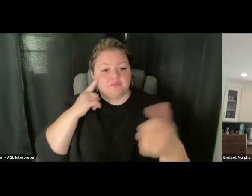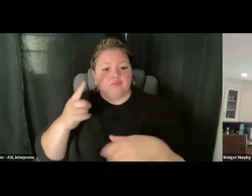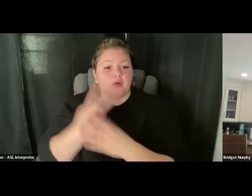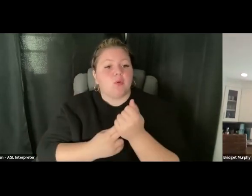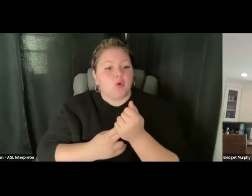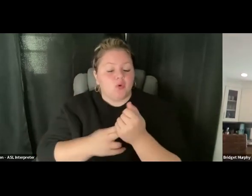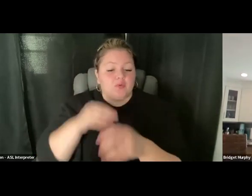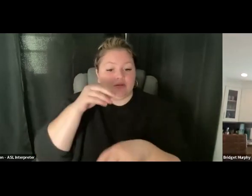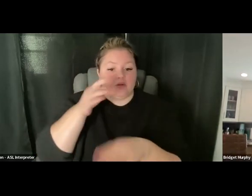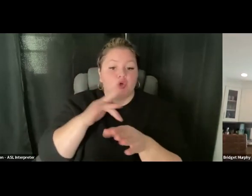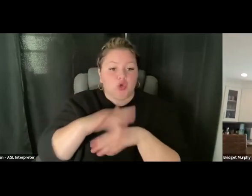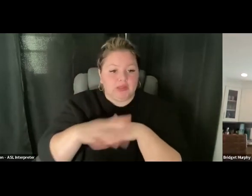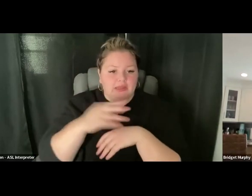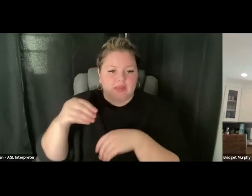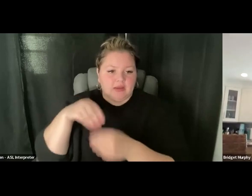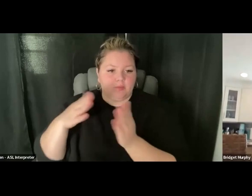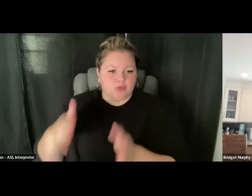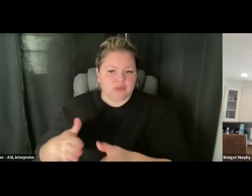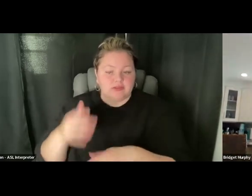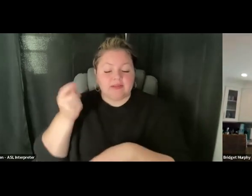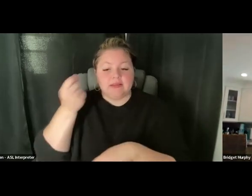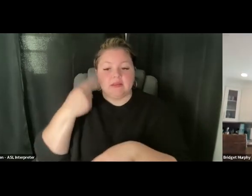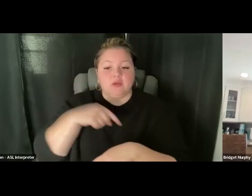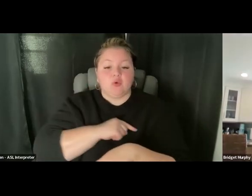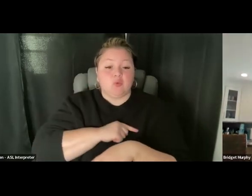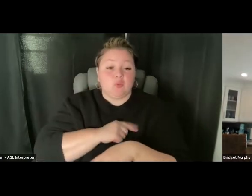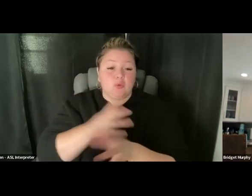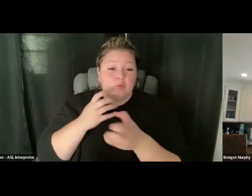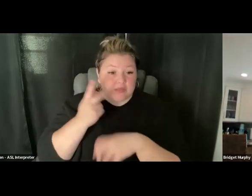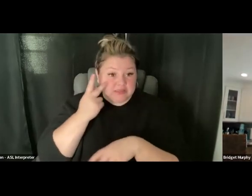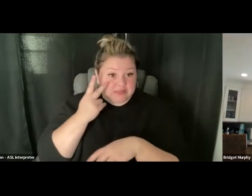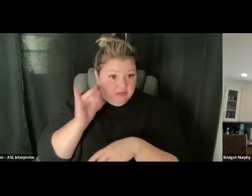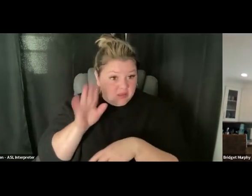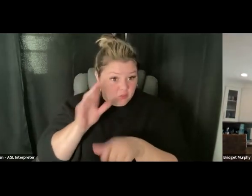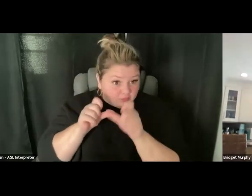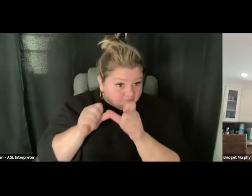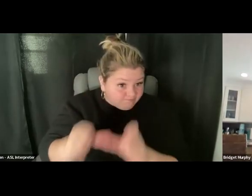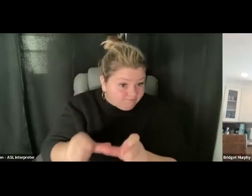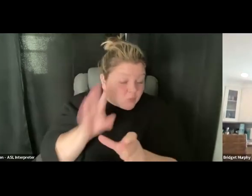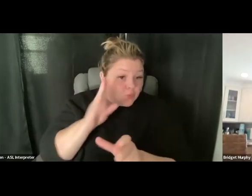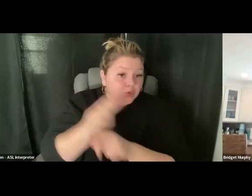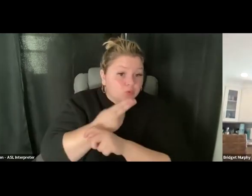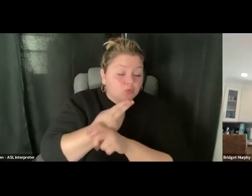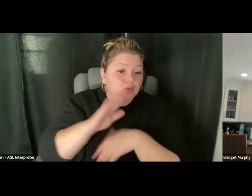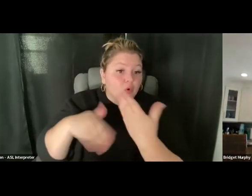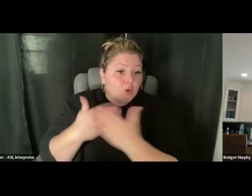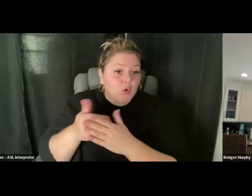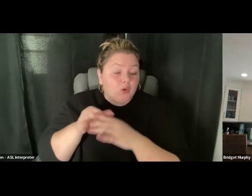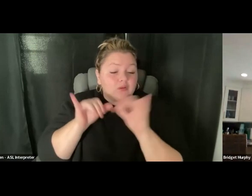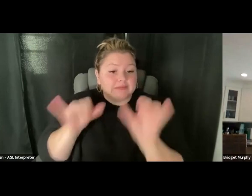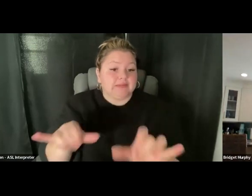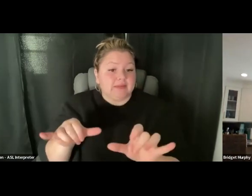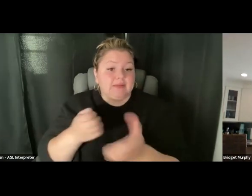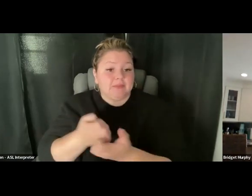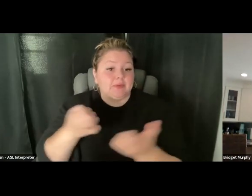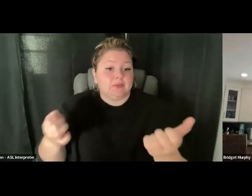election day voting. We're looking to see if we're that's still going to move forward we're not sure we're looking into options to see